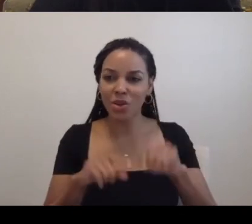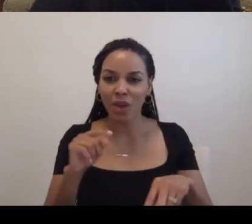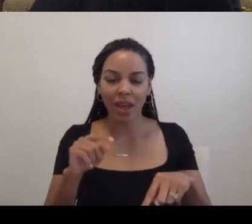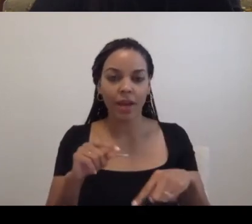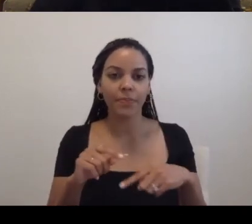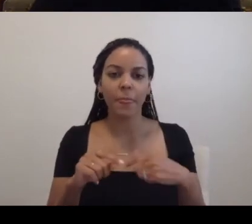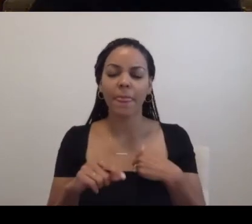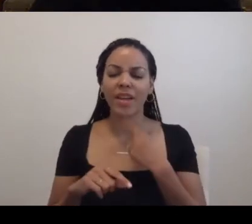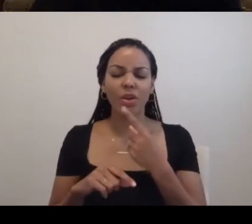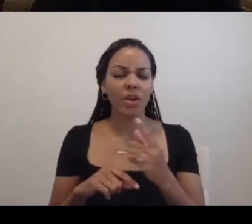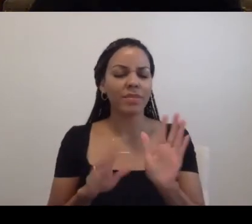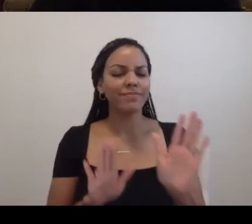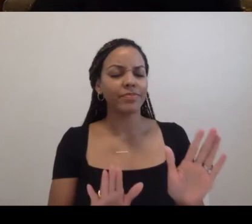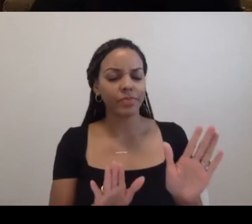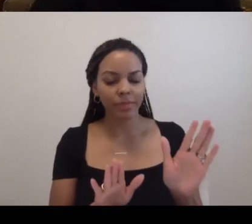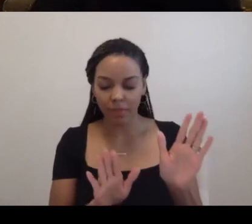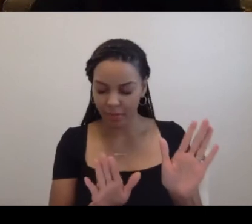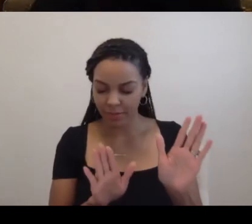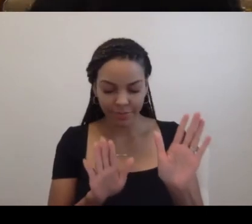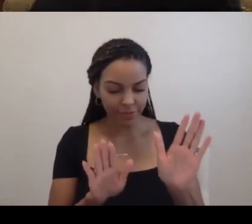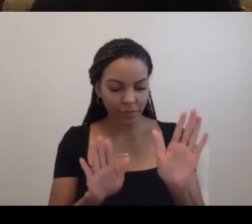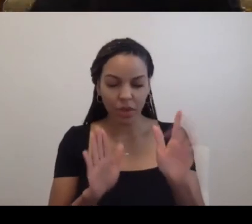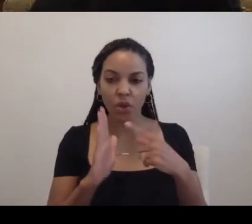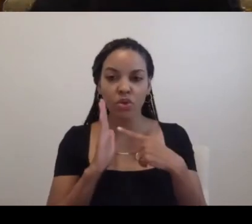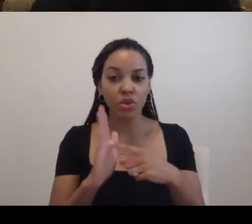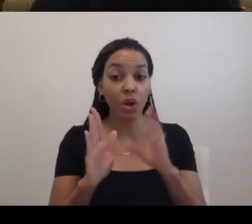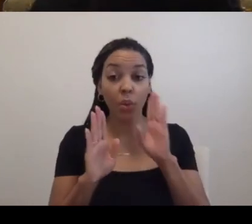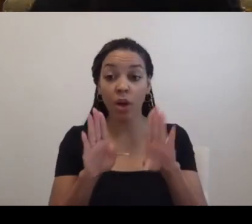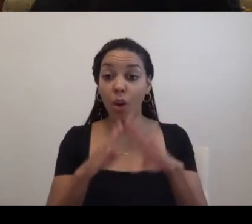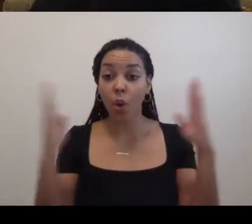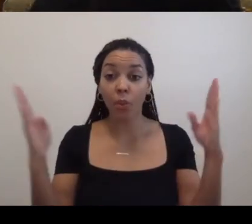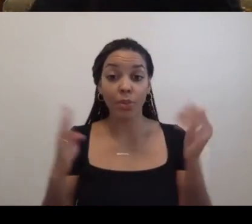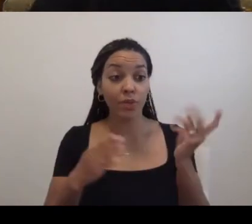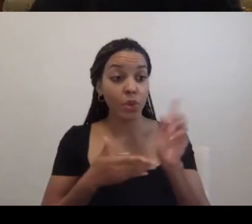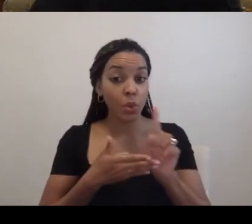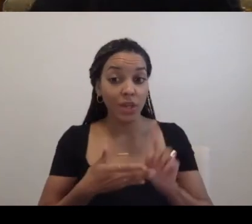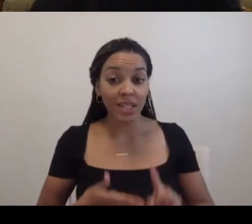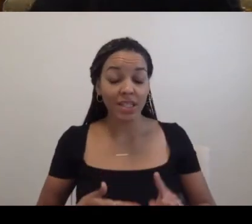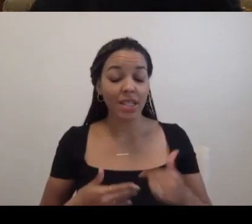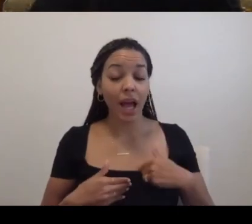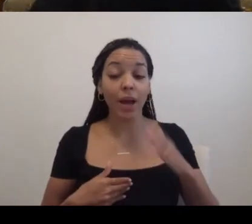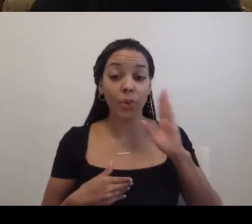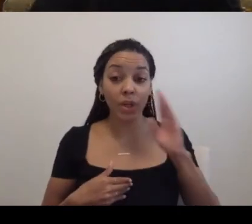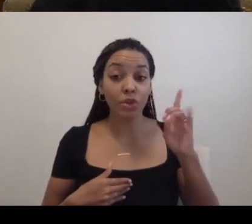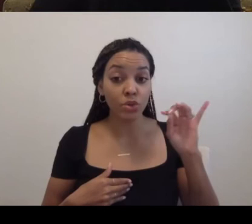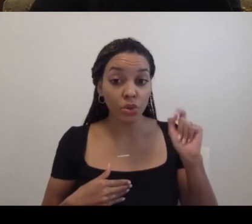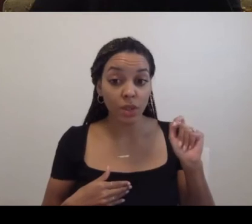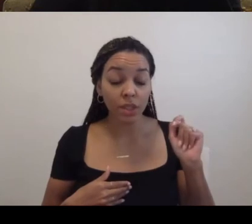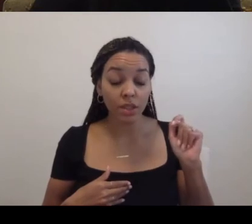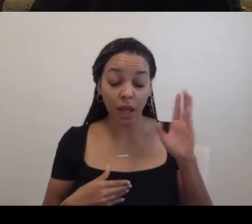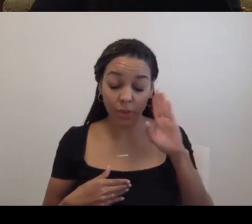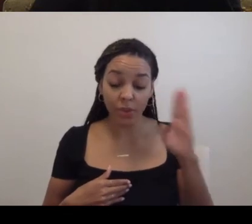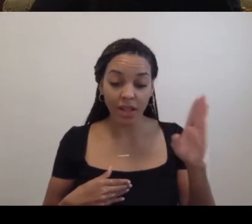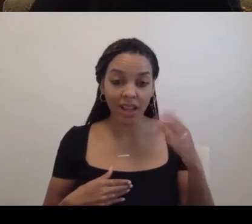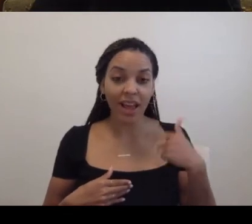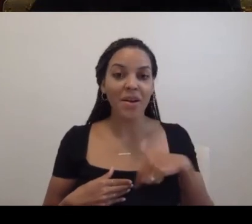And I said to them, listen, you guys, the show is opening up in a few weeks and I'm going, I'm going. And we went